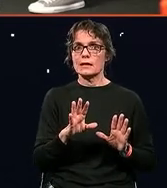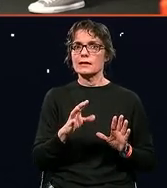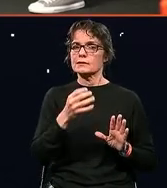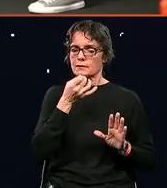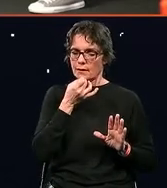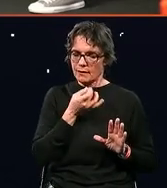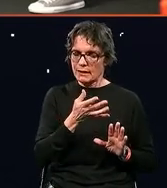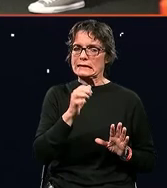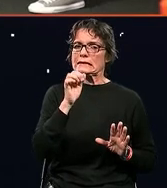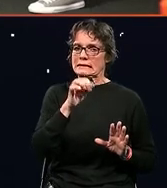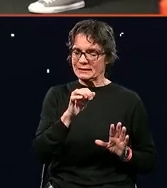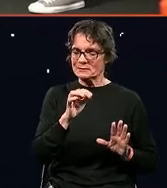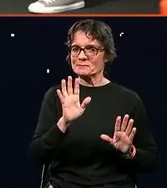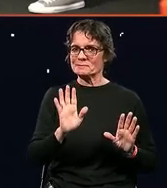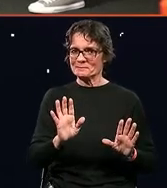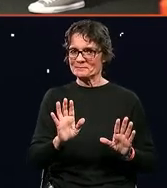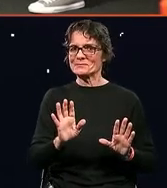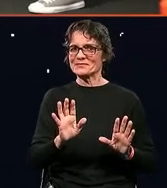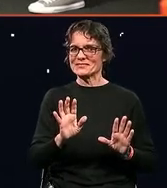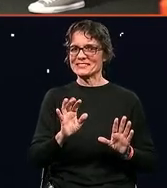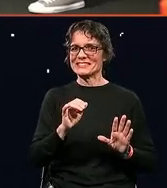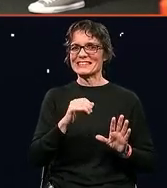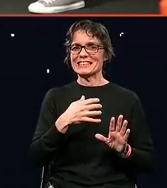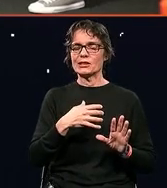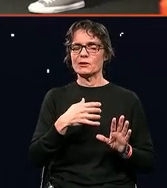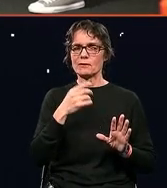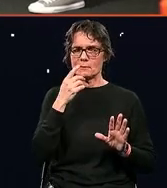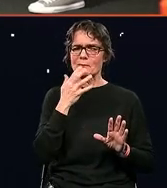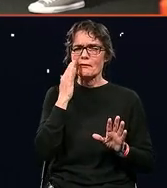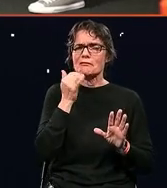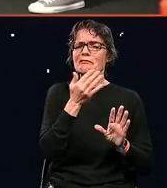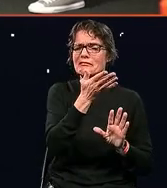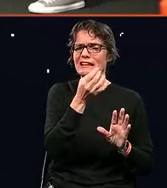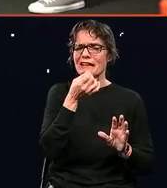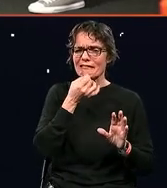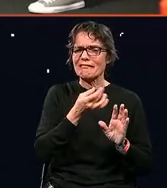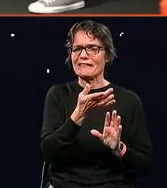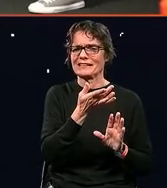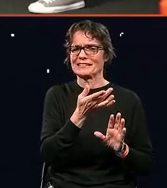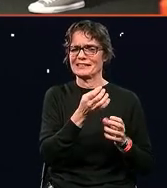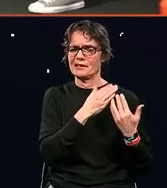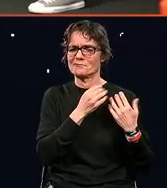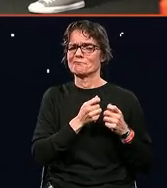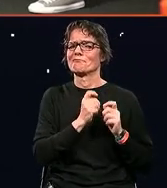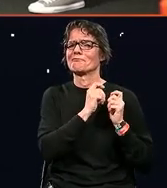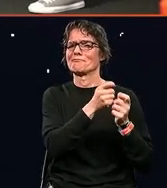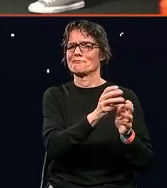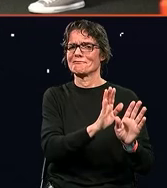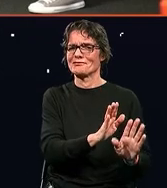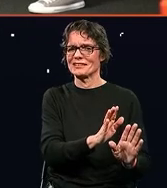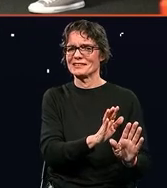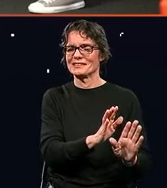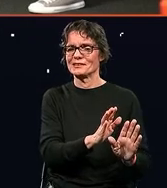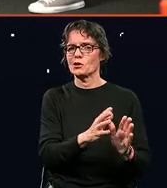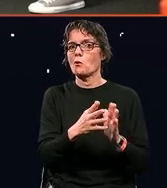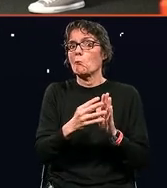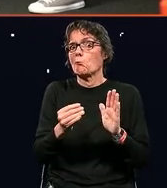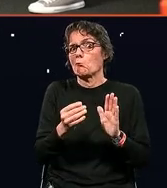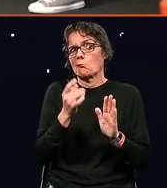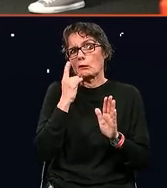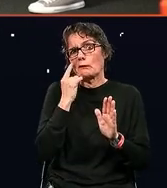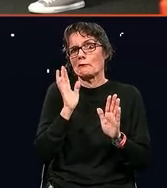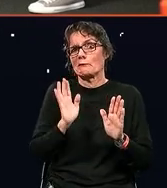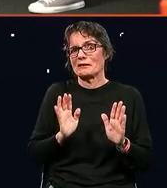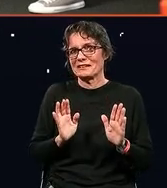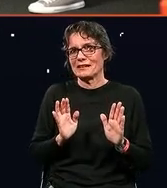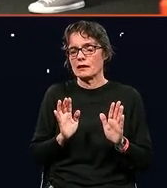I said, OK, another yes. Let's explore. Let's call it a prototype and let's see what happens. And this plan